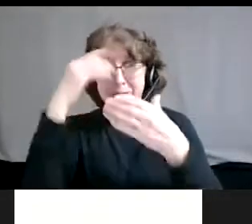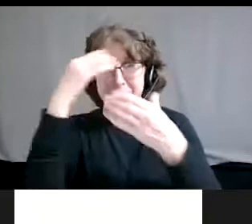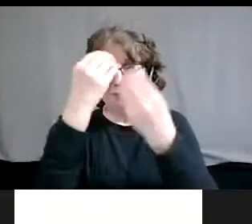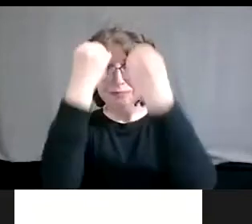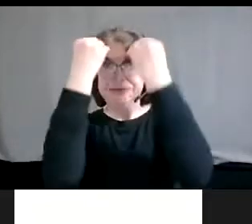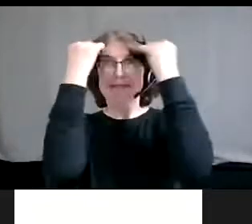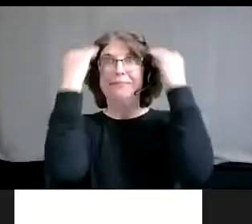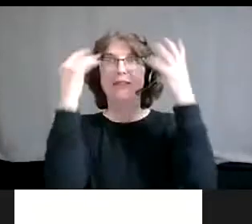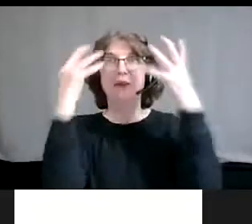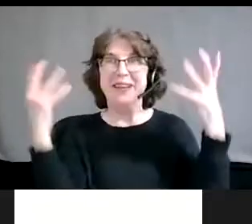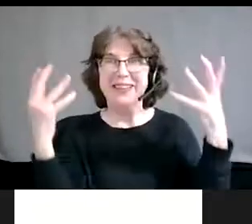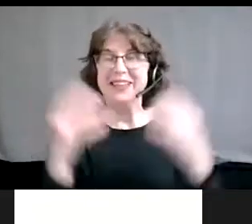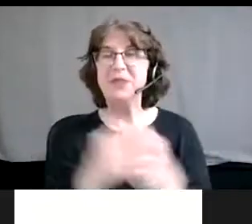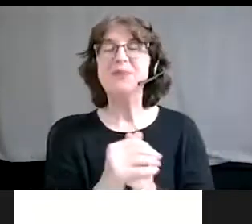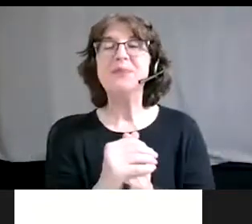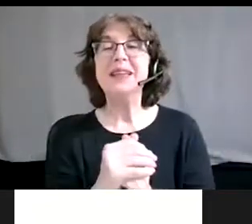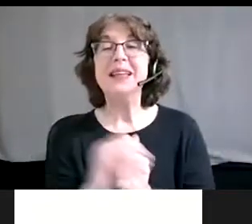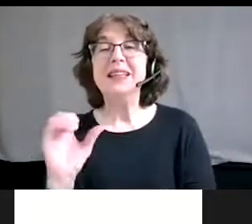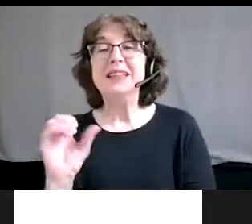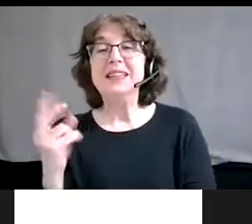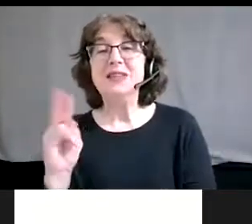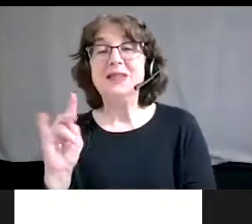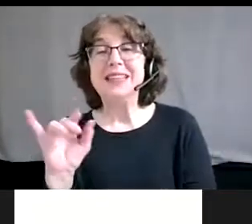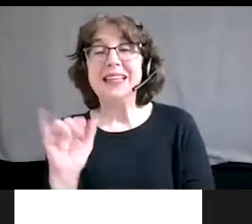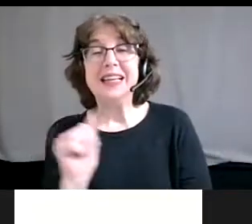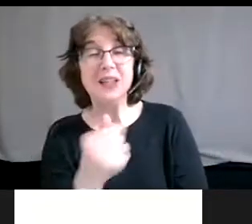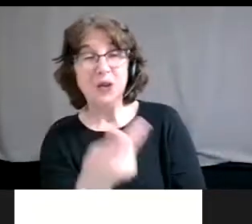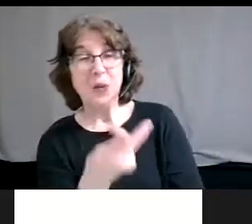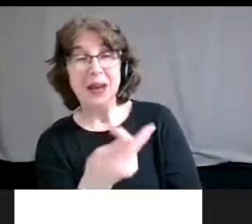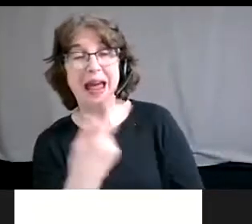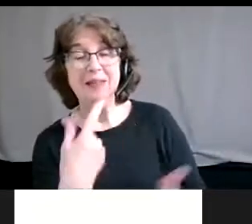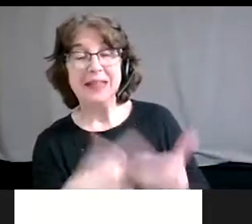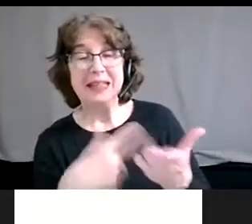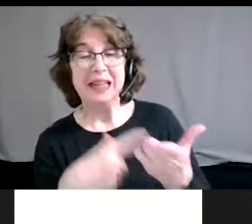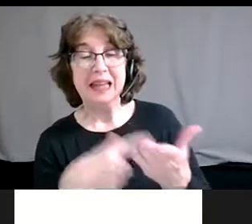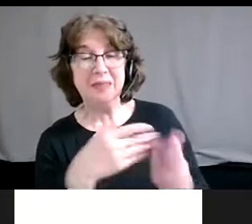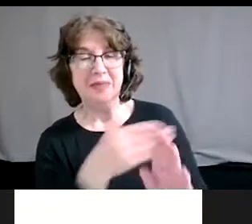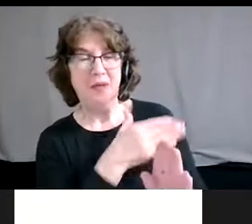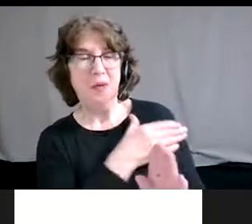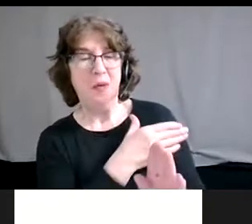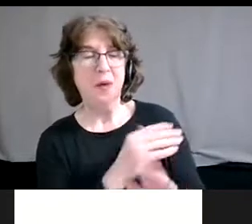So, you know, Christiana, one of the conversations you and I have gotten into before is